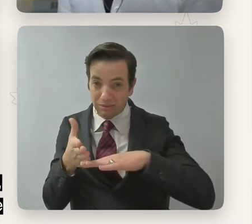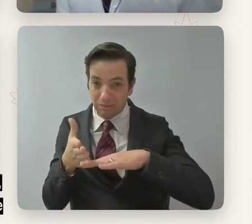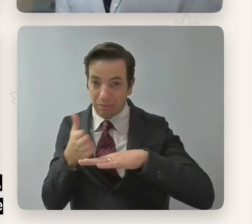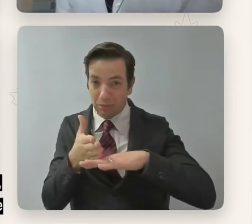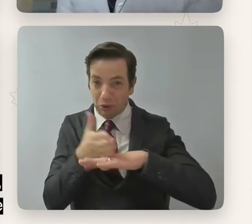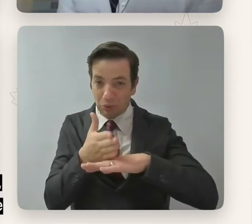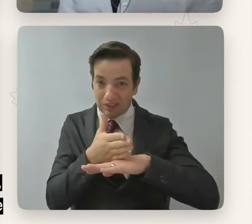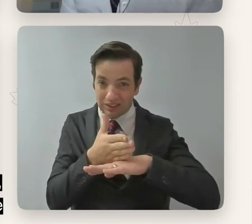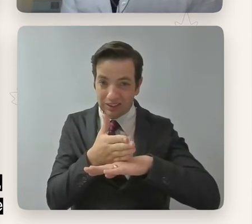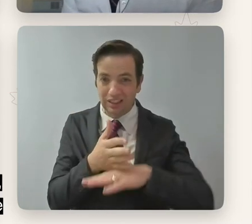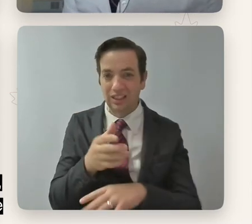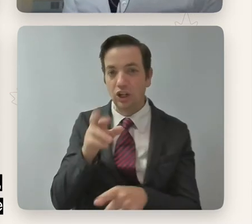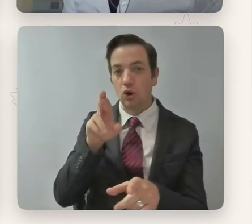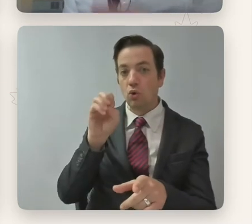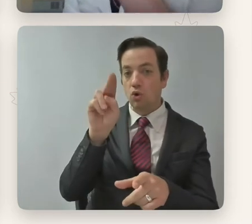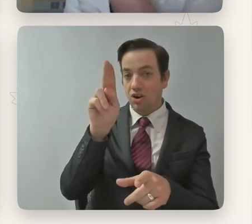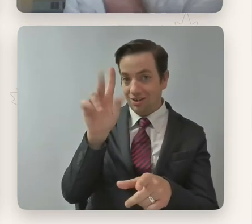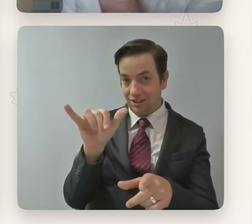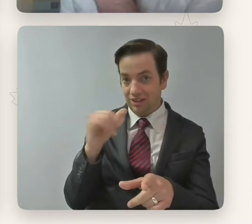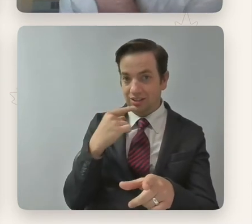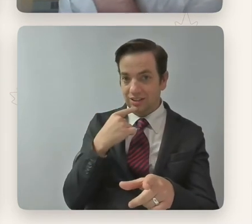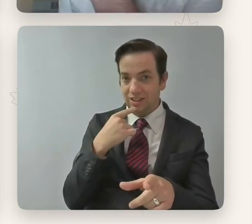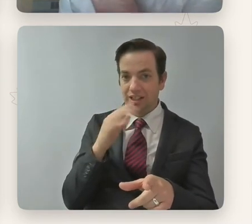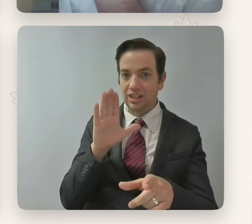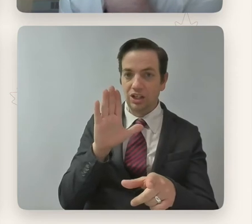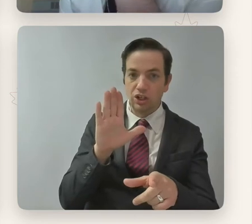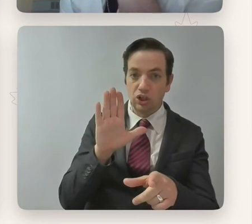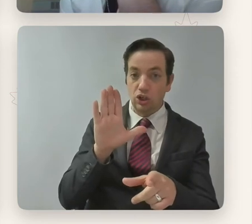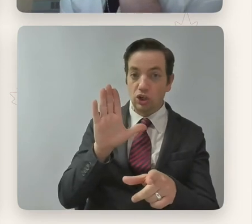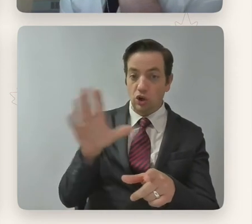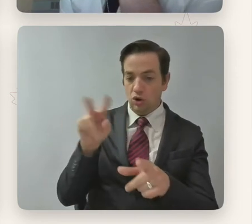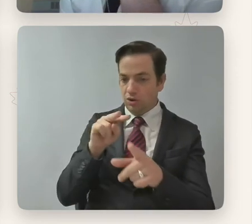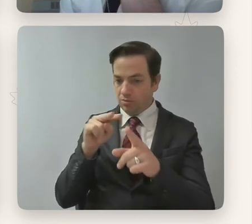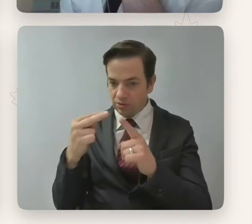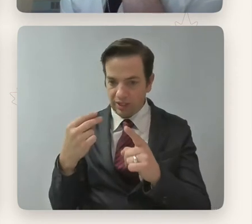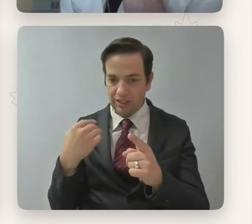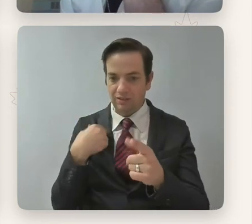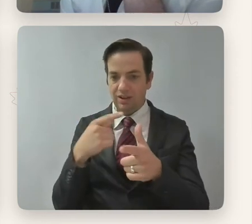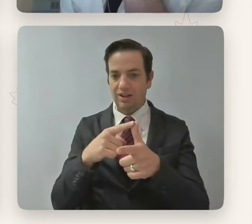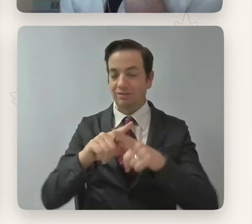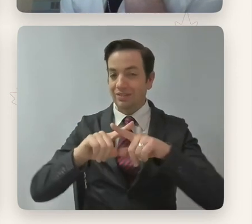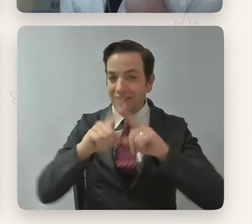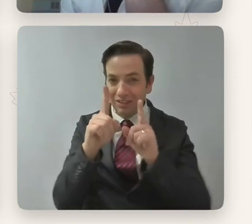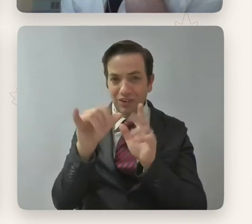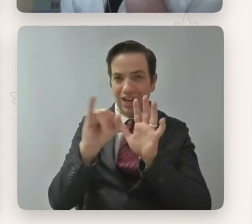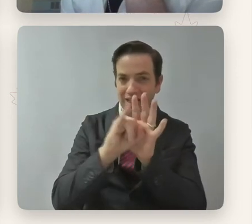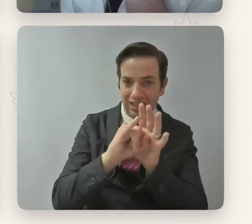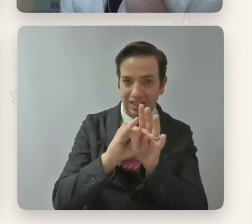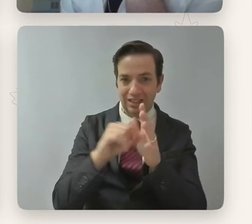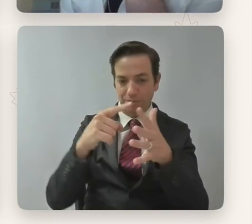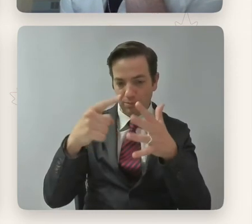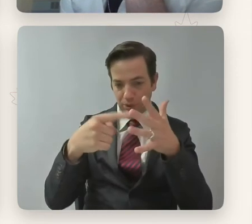seems to me that, you a number of these projects are still fairly white centered, a number of these projects are still fairly cis and fairly